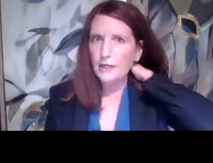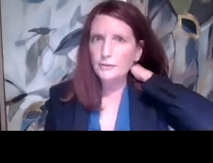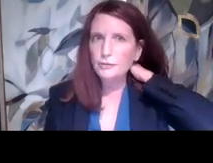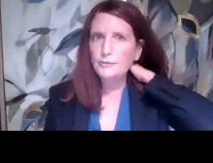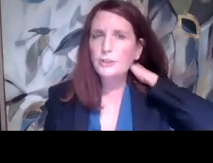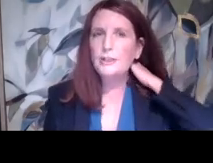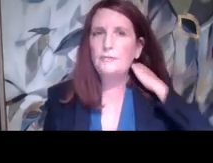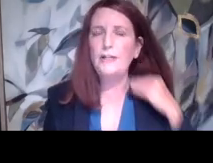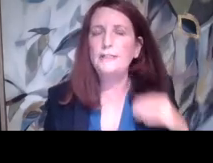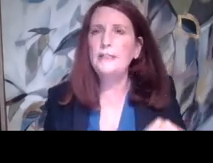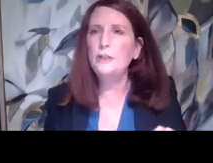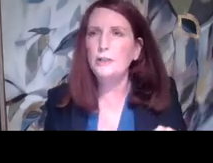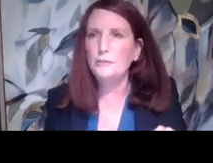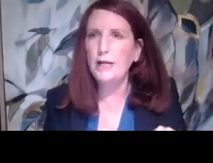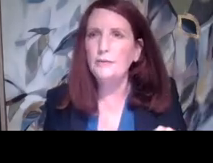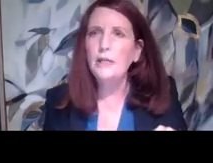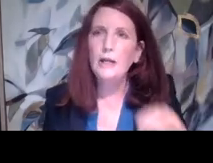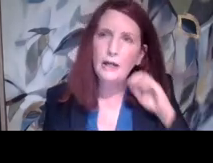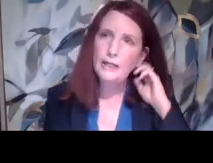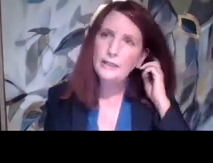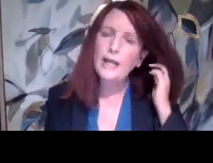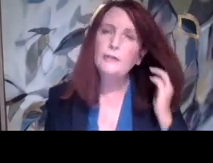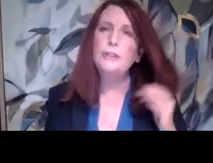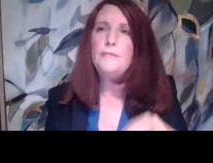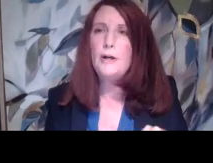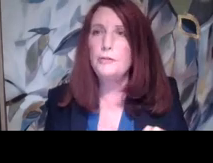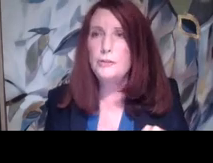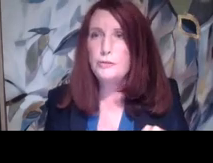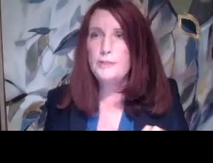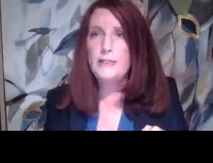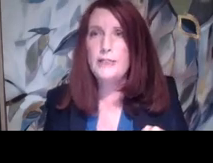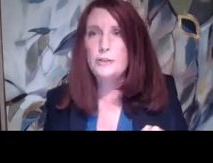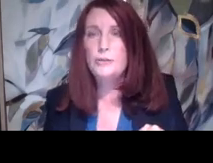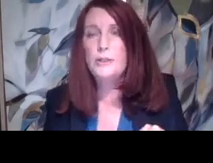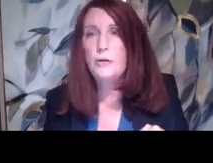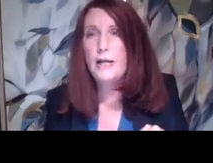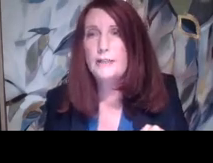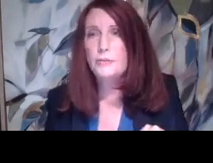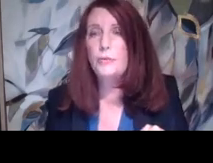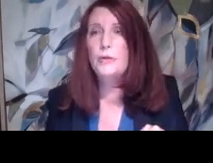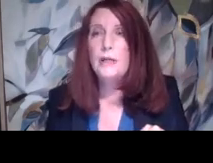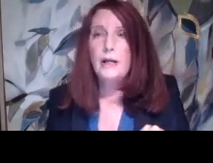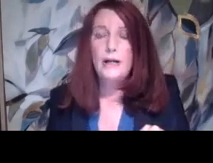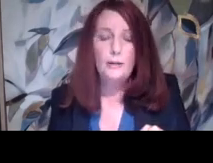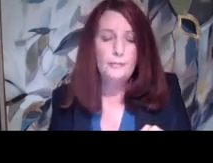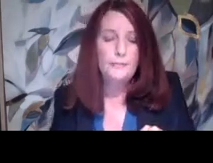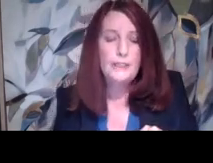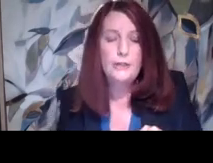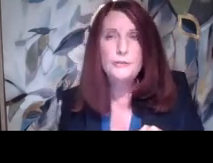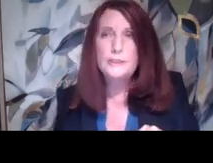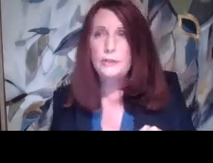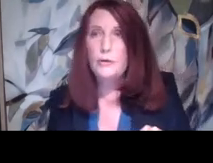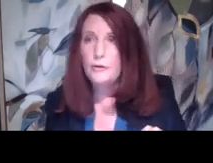of, uh, discrimination that Francine talked about, uh, in how she felt discriminated against during her high school, um,